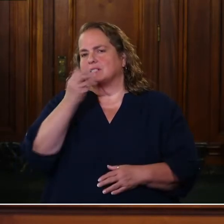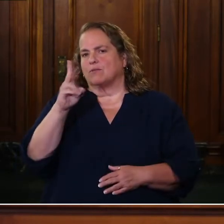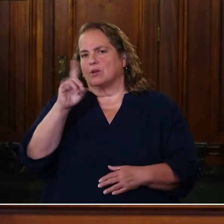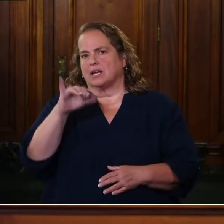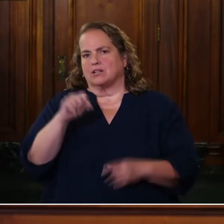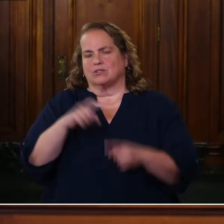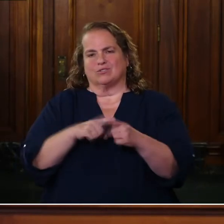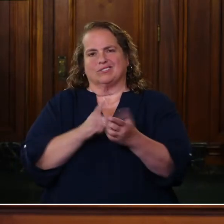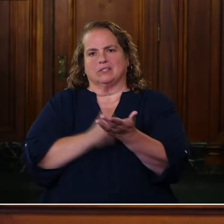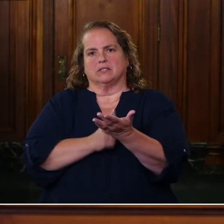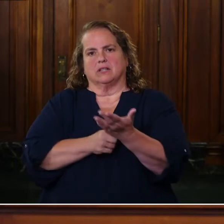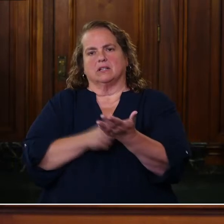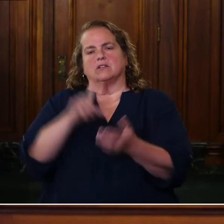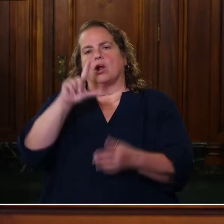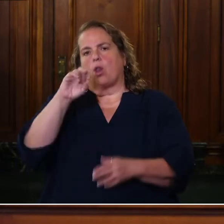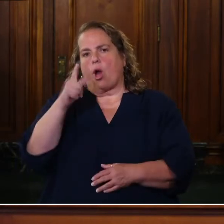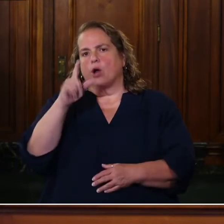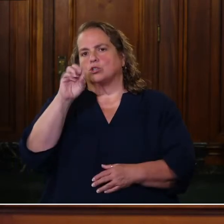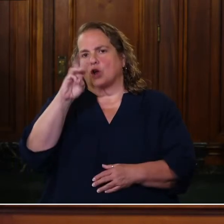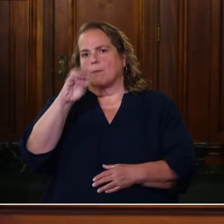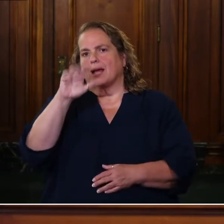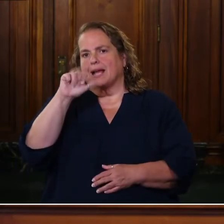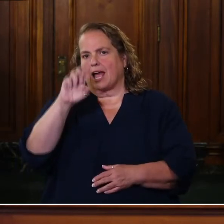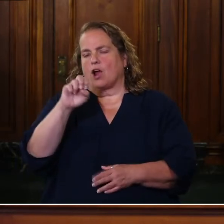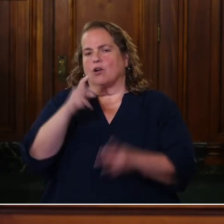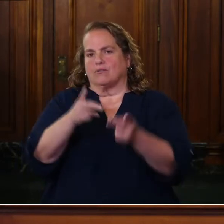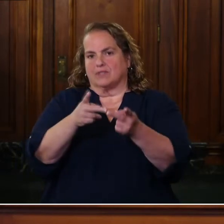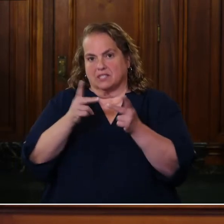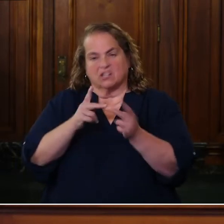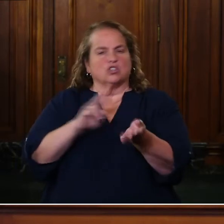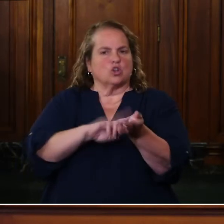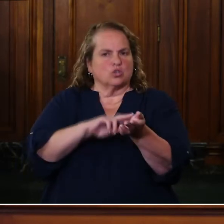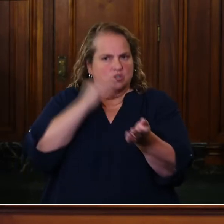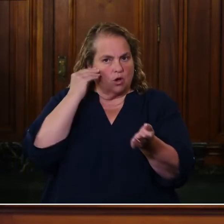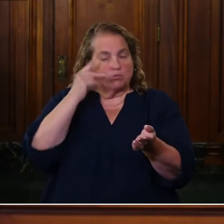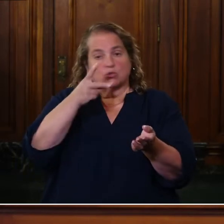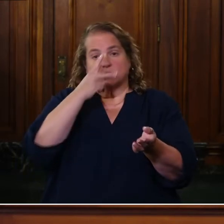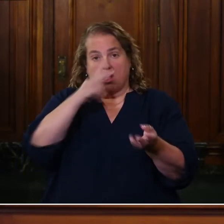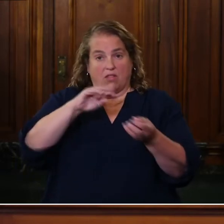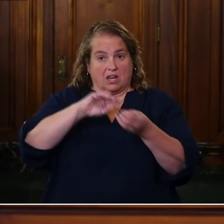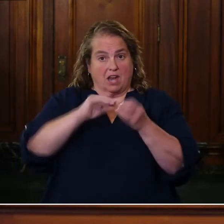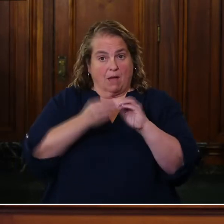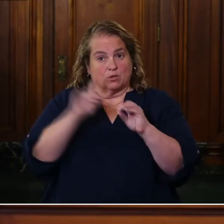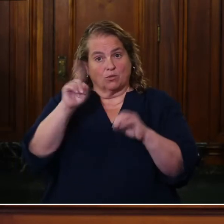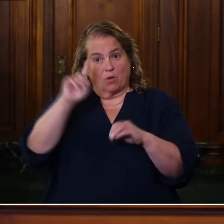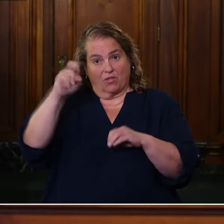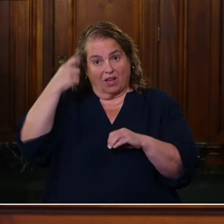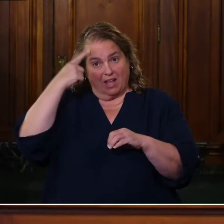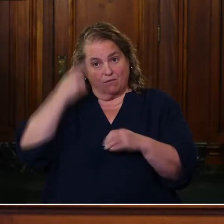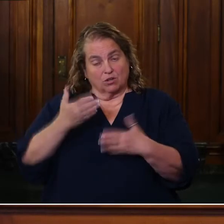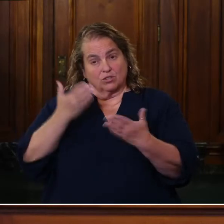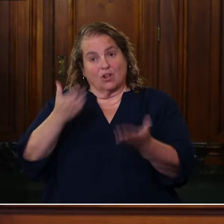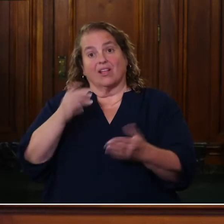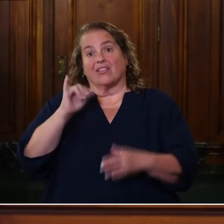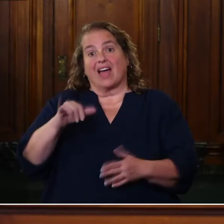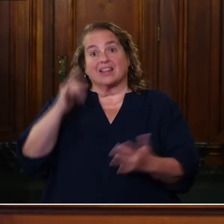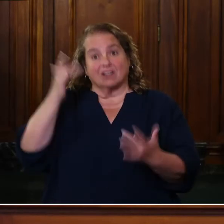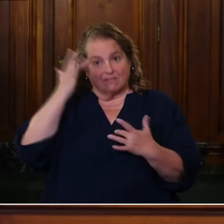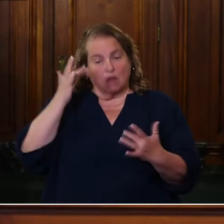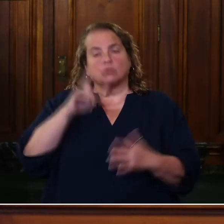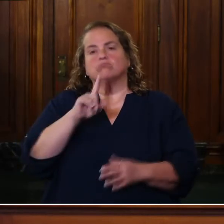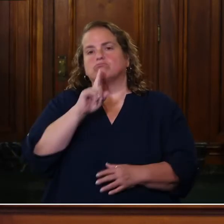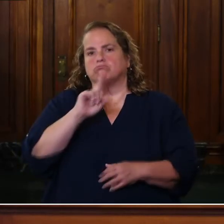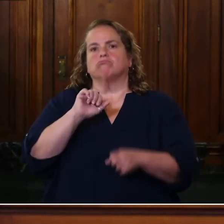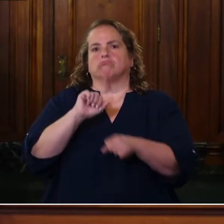long term care facilities. You saw from the numbers that the Governor presented that this virus really does